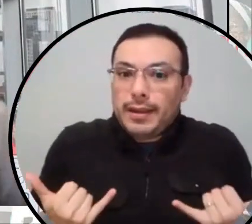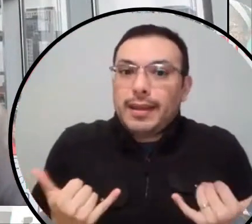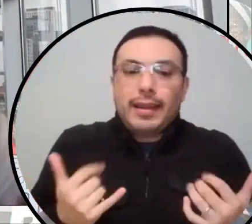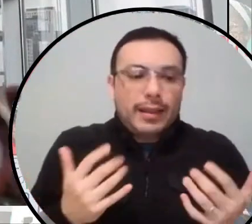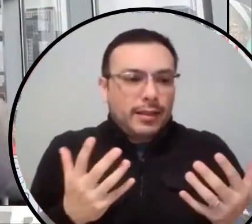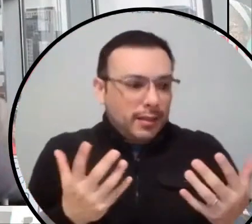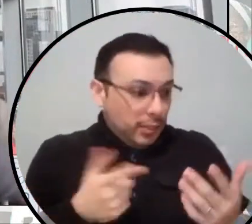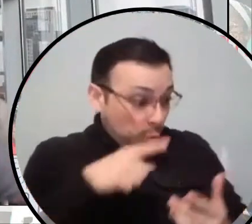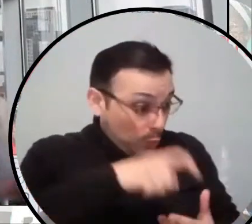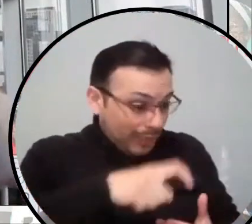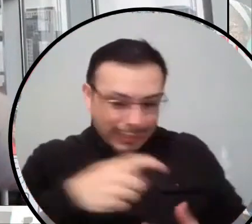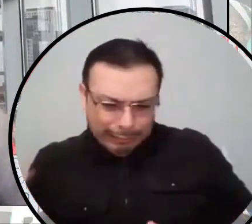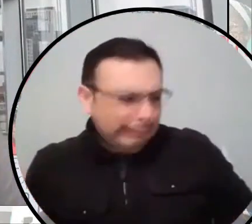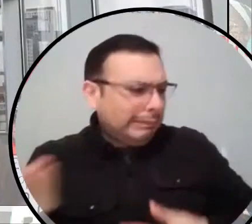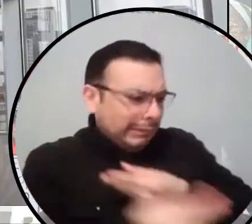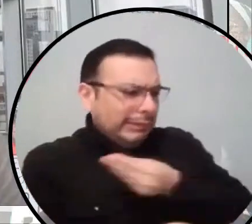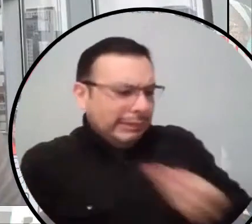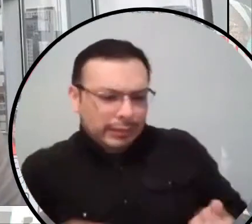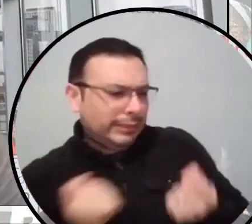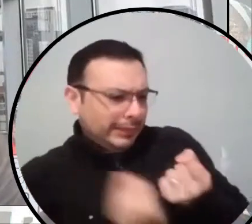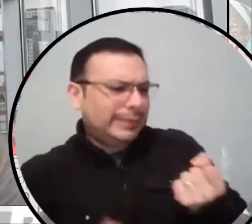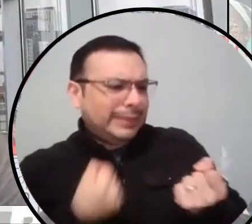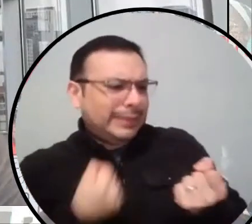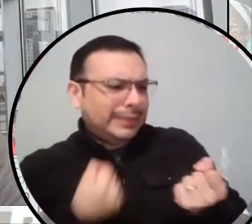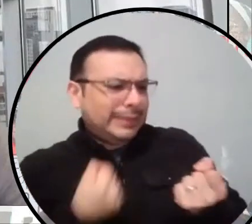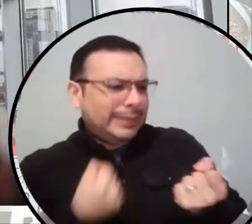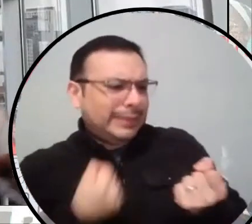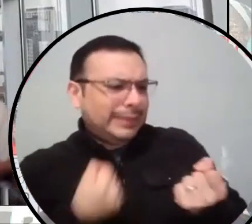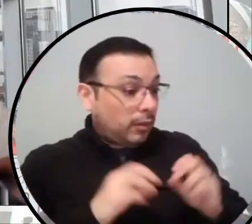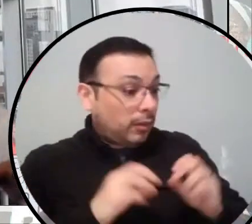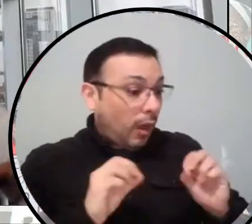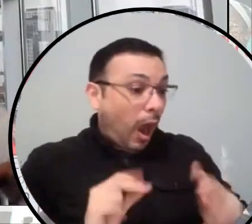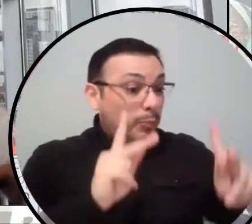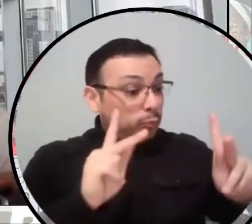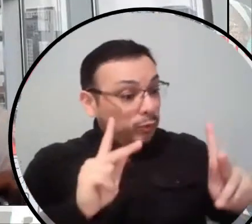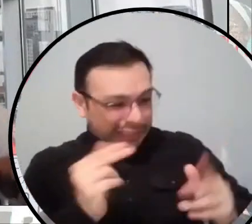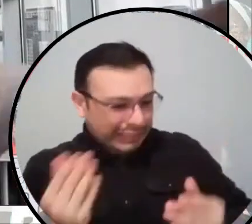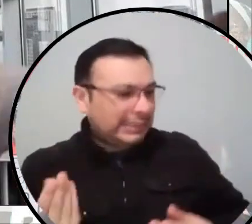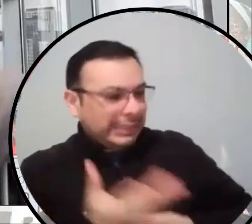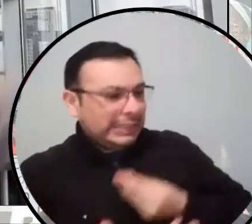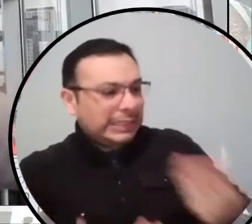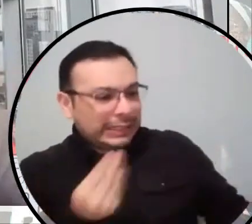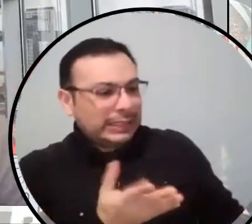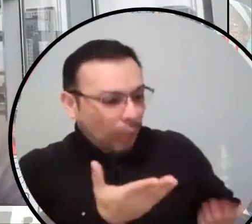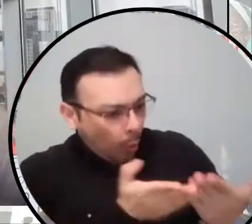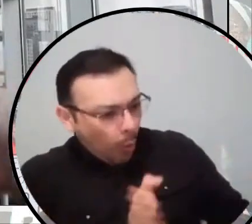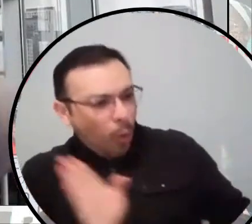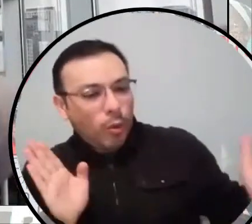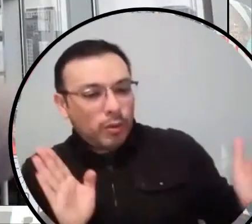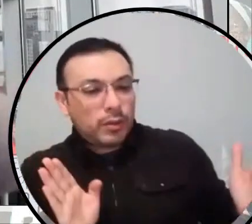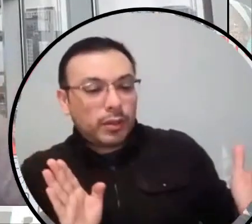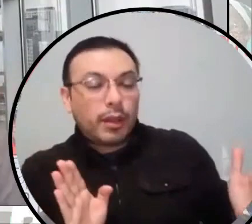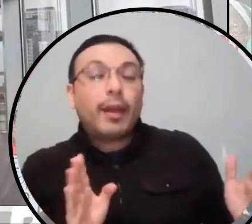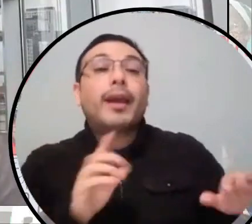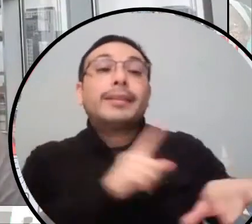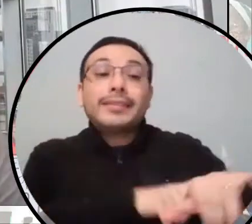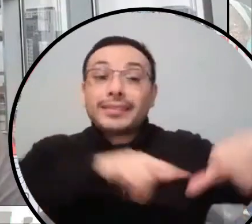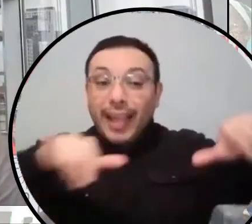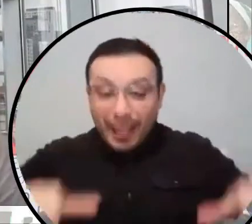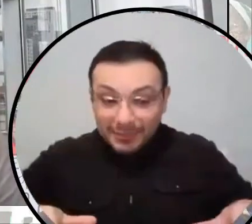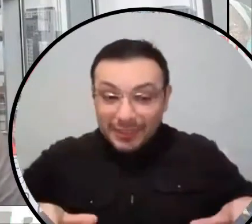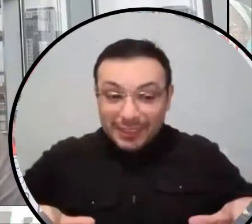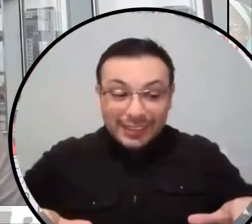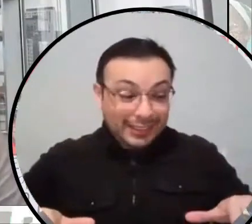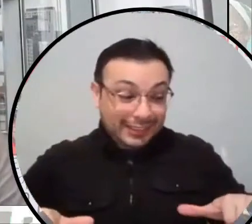getting them those things and providing them those opportunities, uh, as we talk about eradicating prisons and replacing,